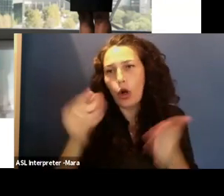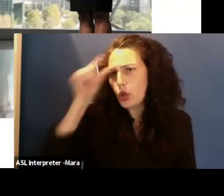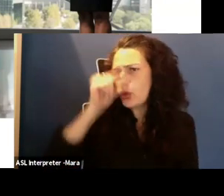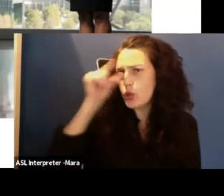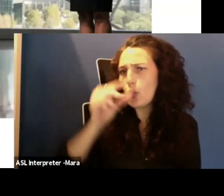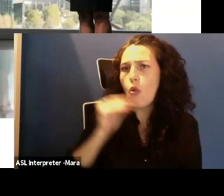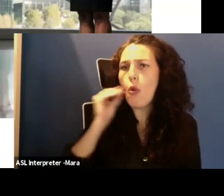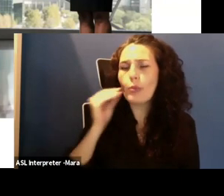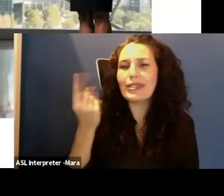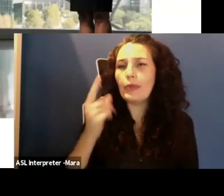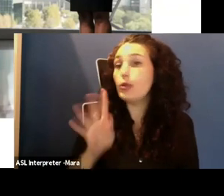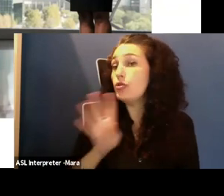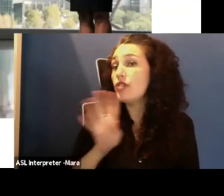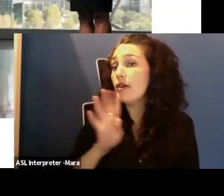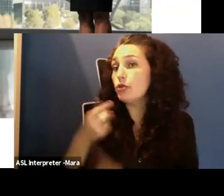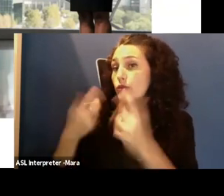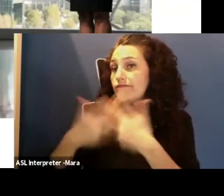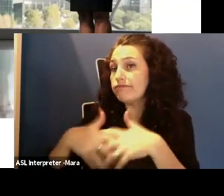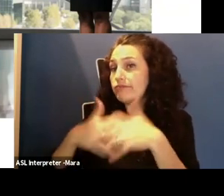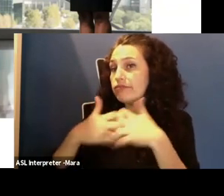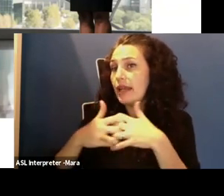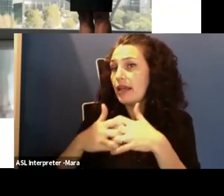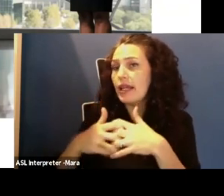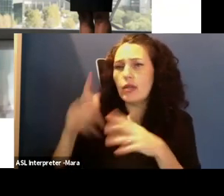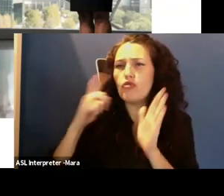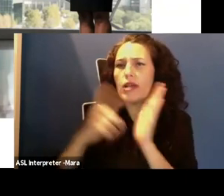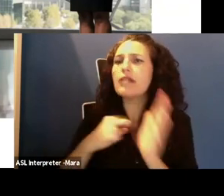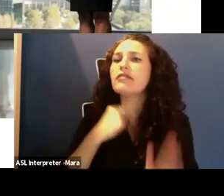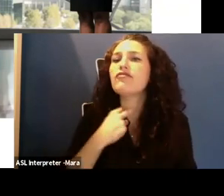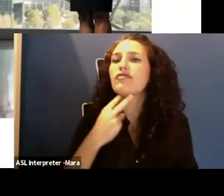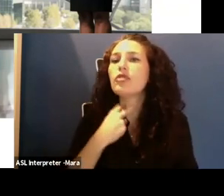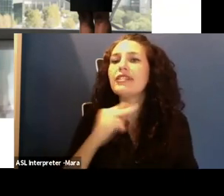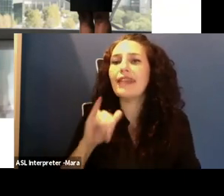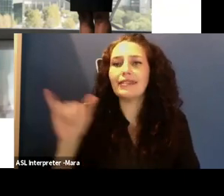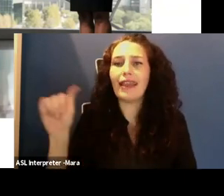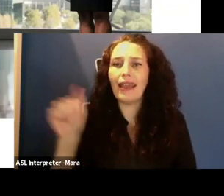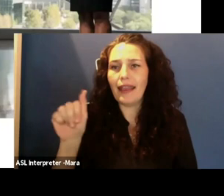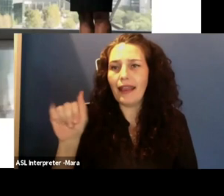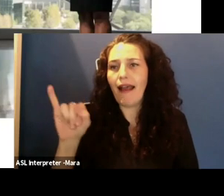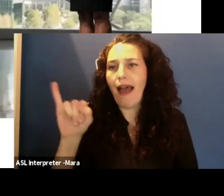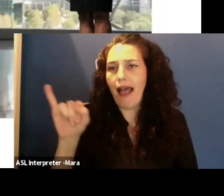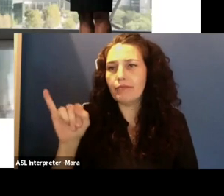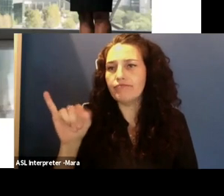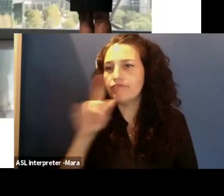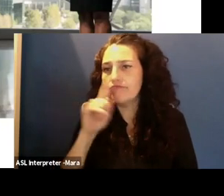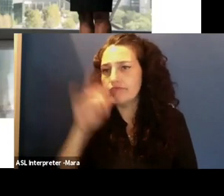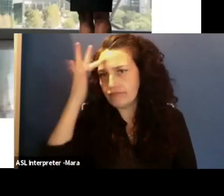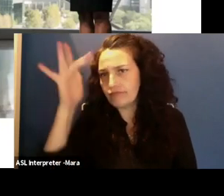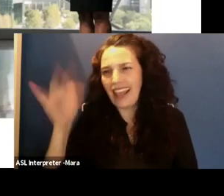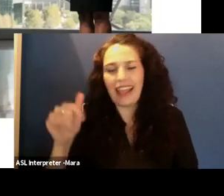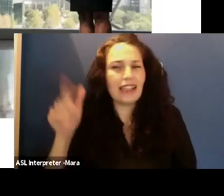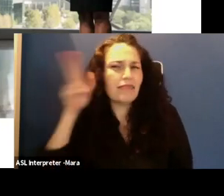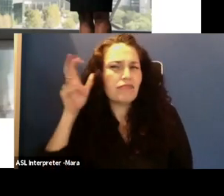recognizing your voice. That has some type of AI technology behind the scenes. It's recognizing your accent, your dialect,